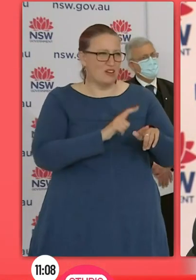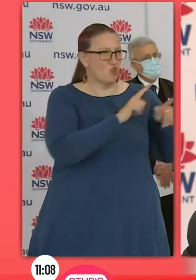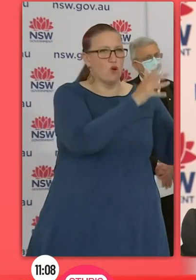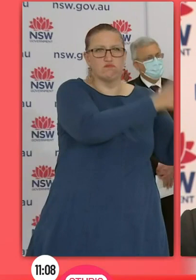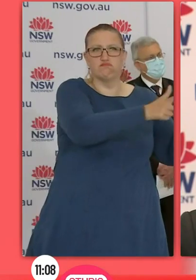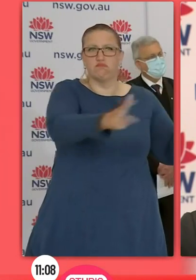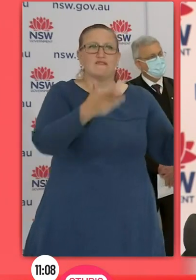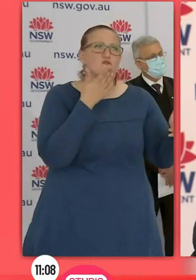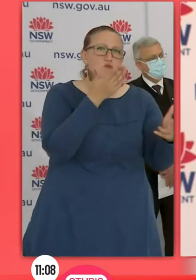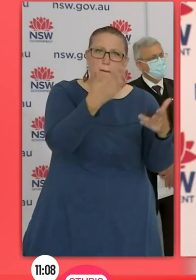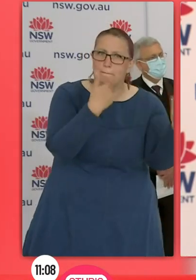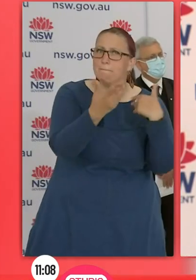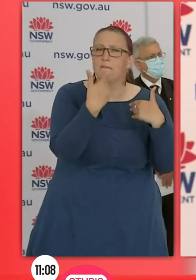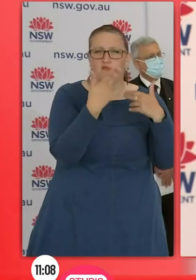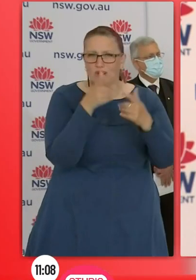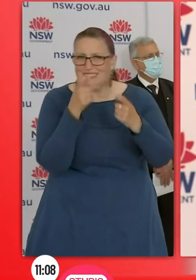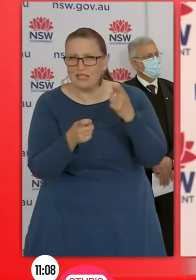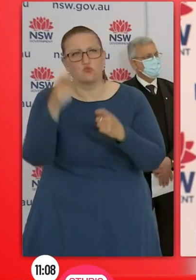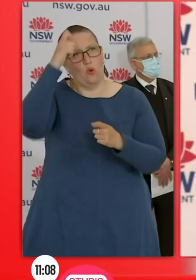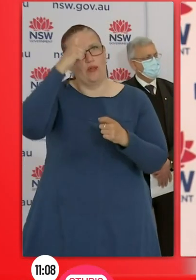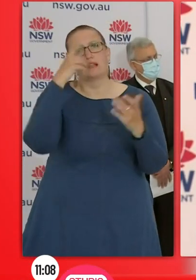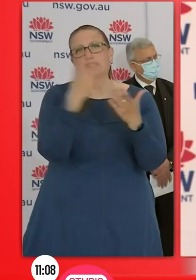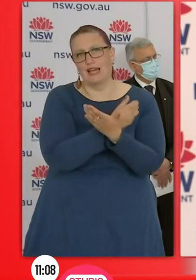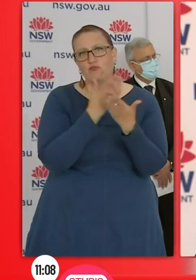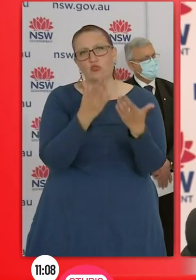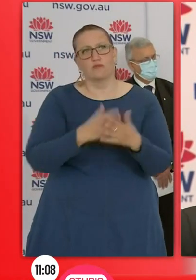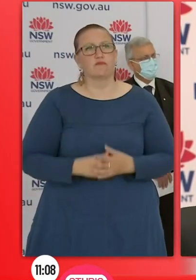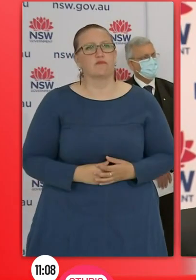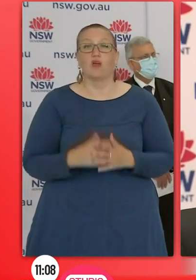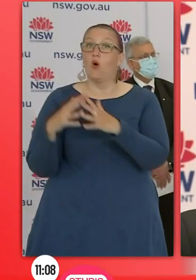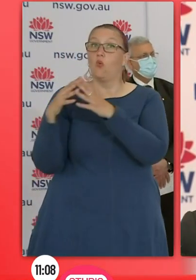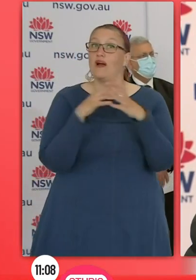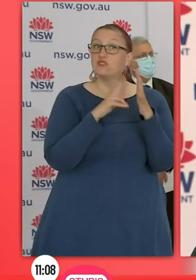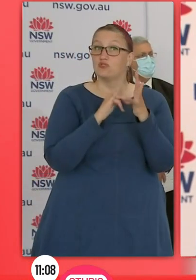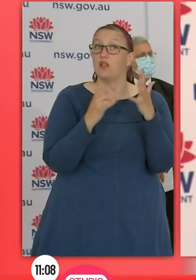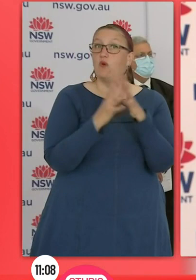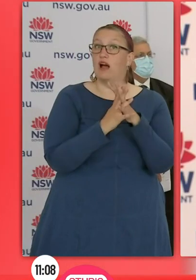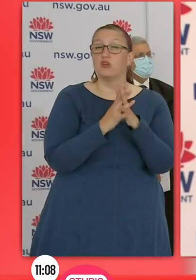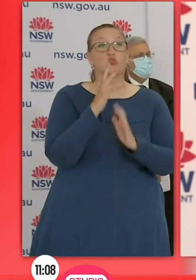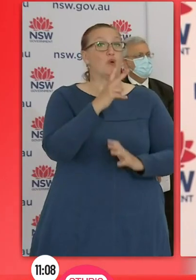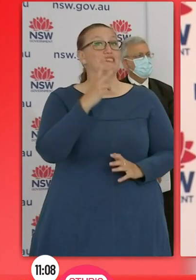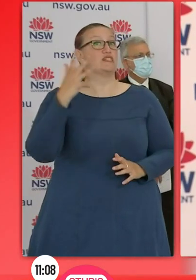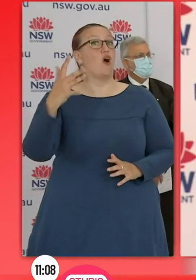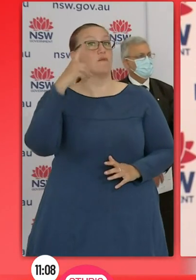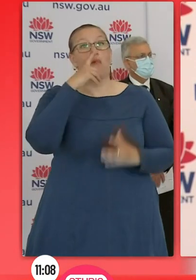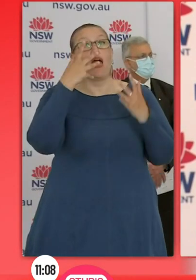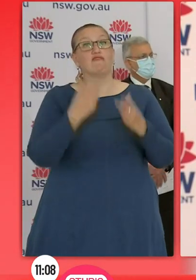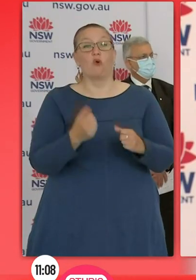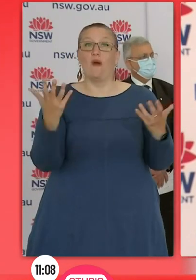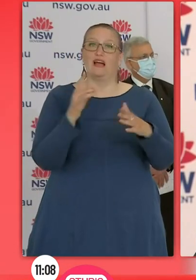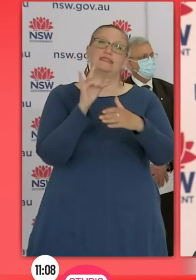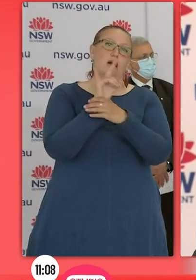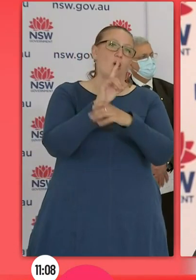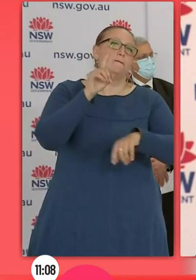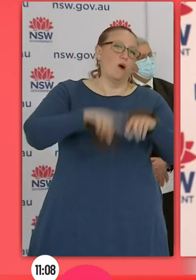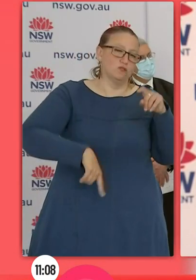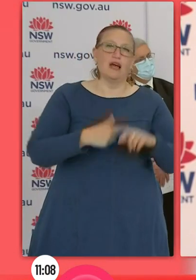residents of Wilcannia please come out and get tested. In western NSW our numbers were down from yesterday 29 cases predominantly all in Dubbo, 18